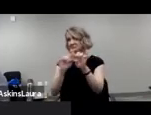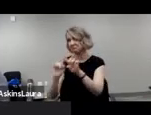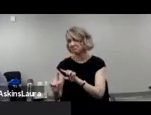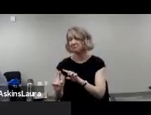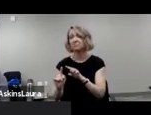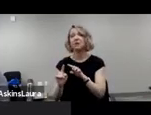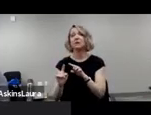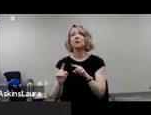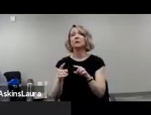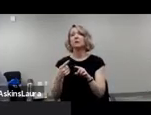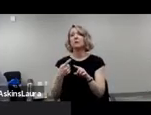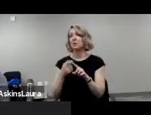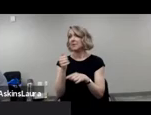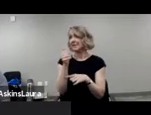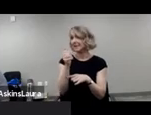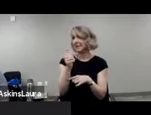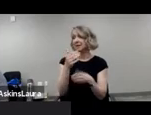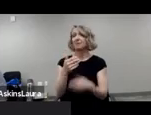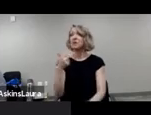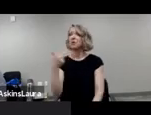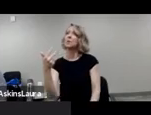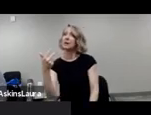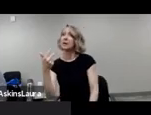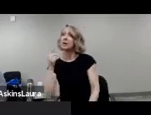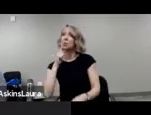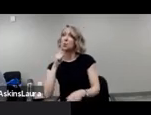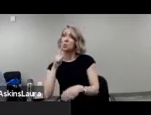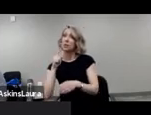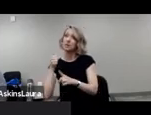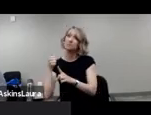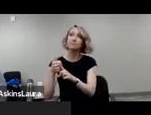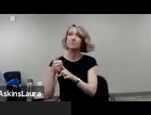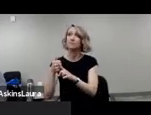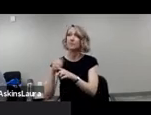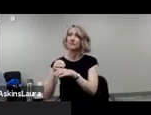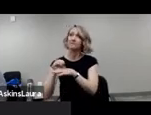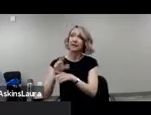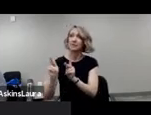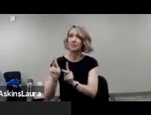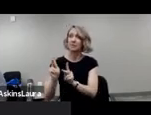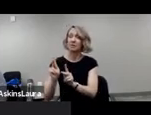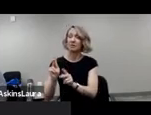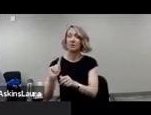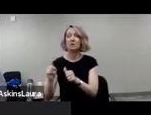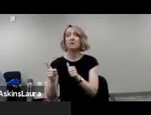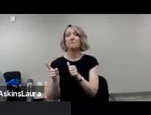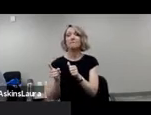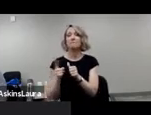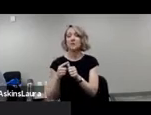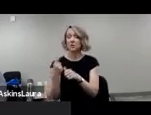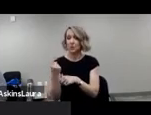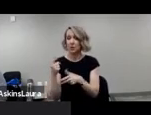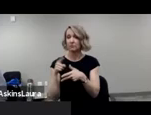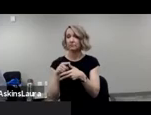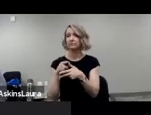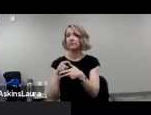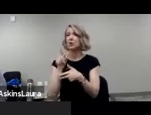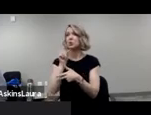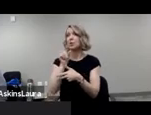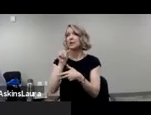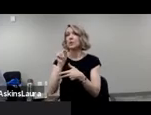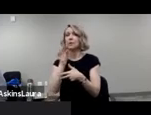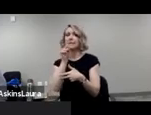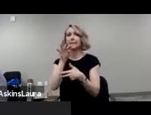And out of those, three resonated with people. And the first one that resonated was the 2020